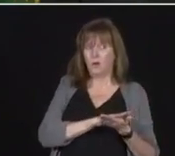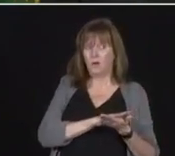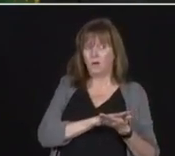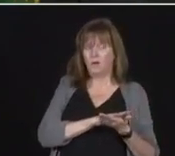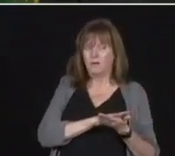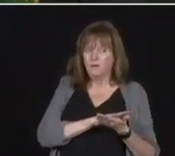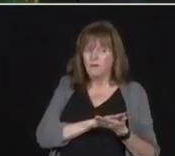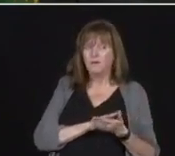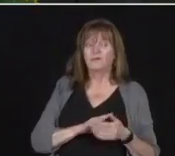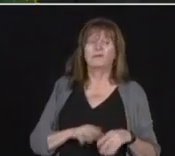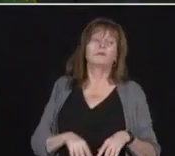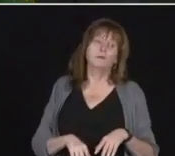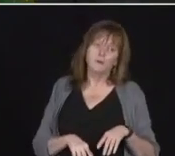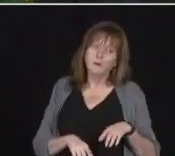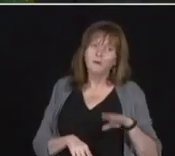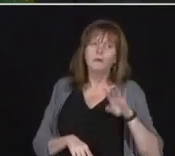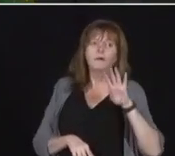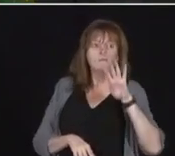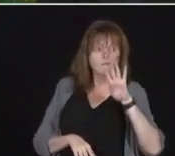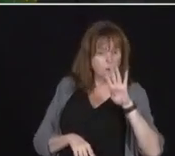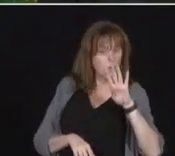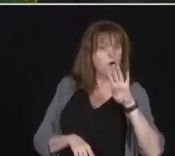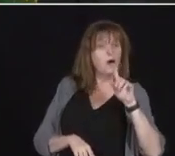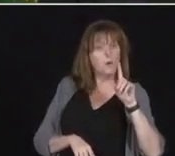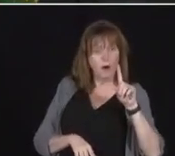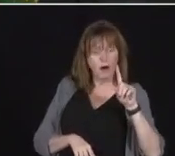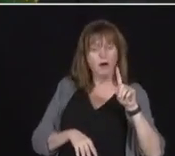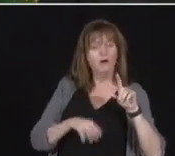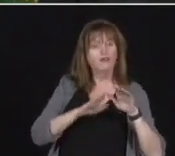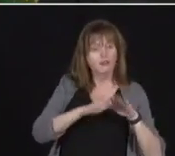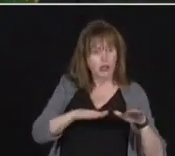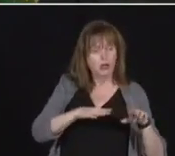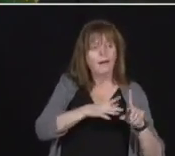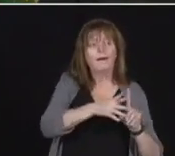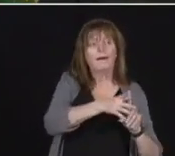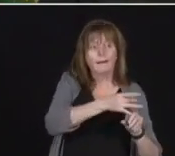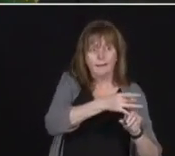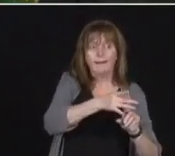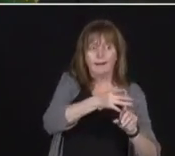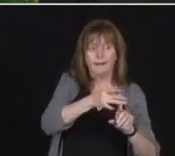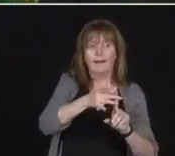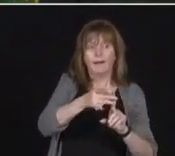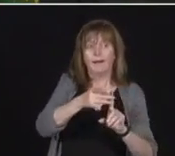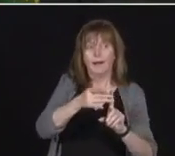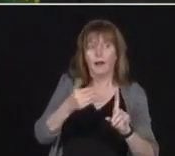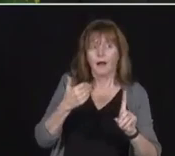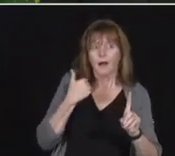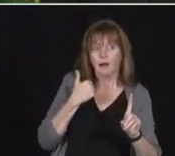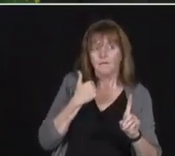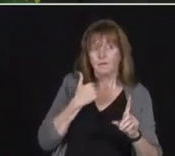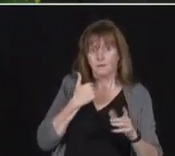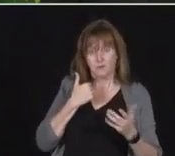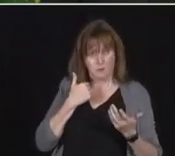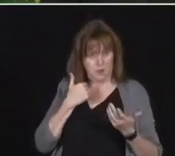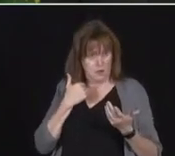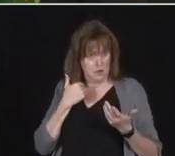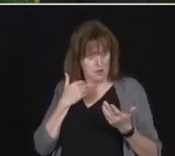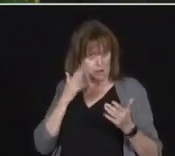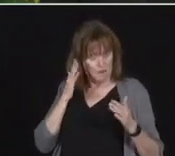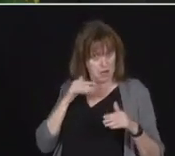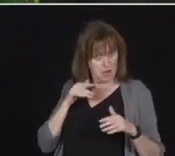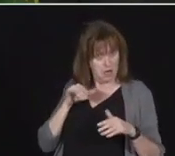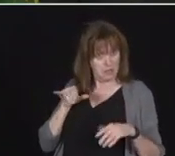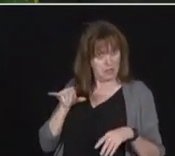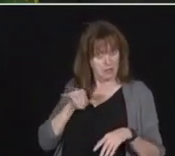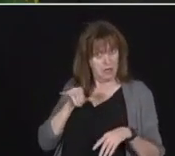schools. Is that that something that is inevitable? Should Ontarians expect COVID to spread in the schools